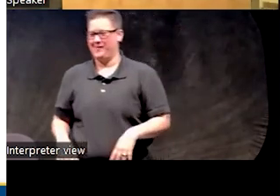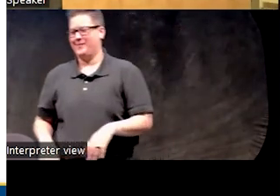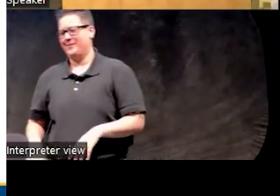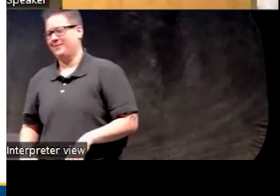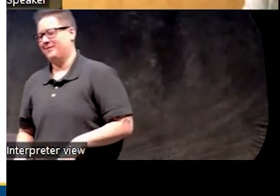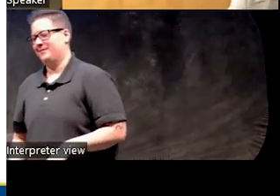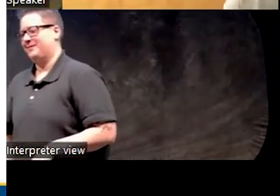I'm not better than I want.